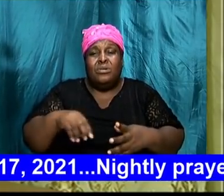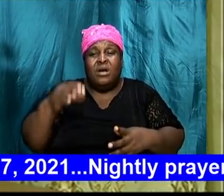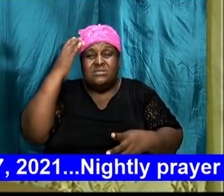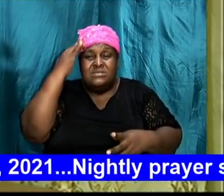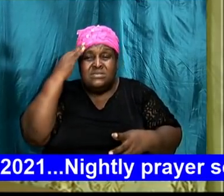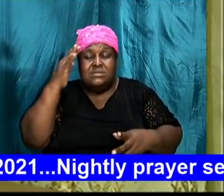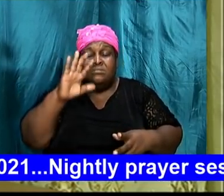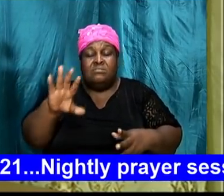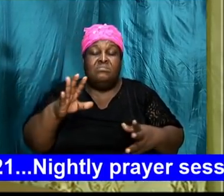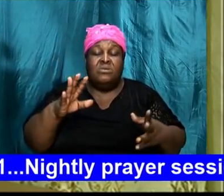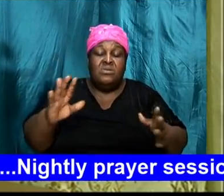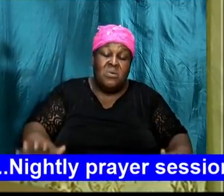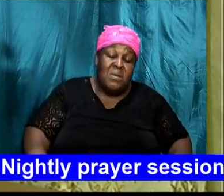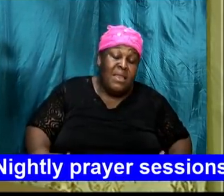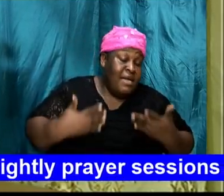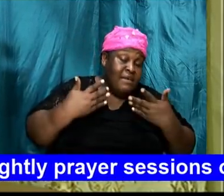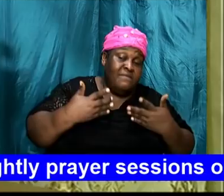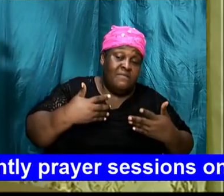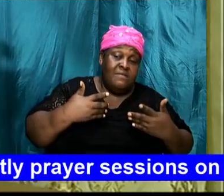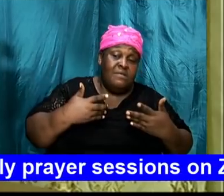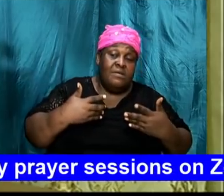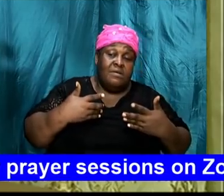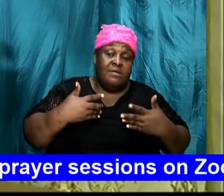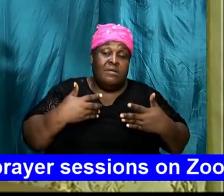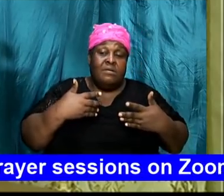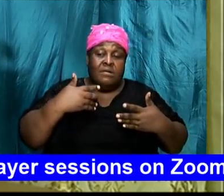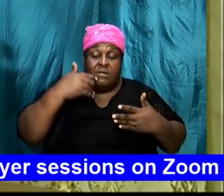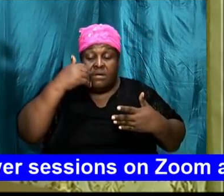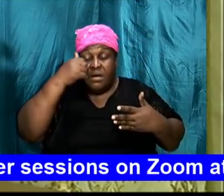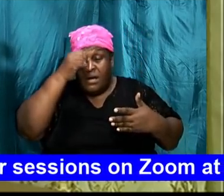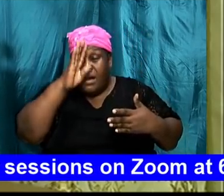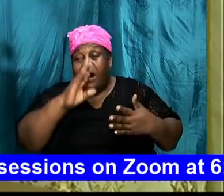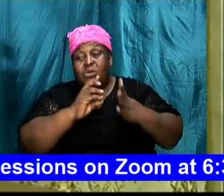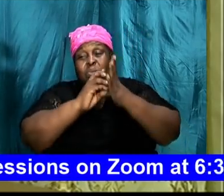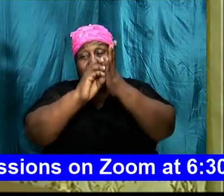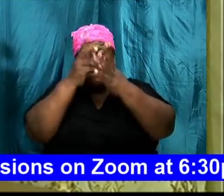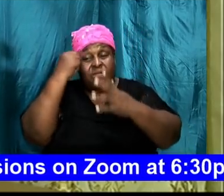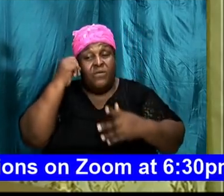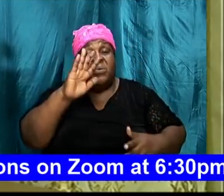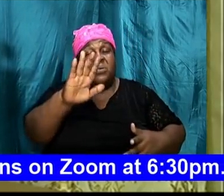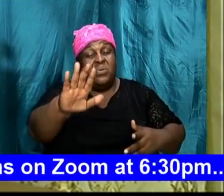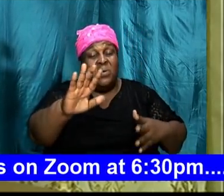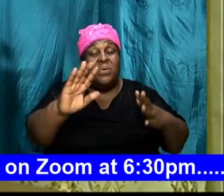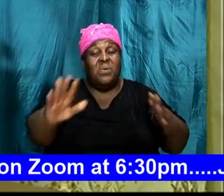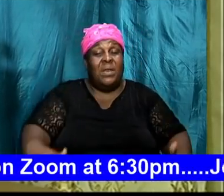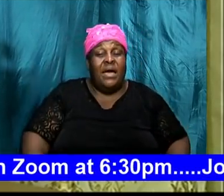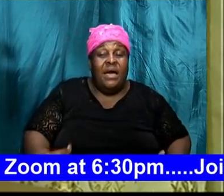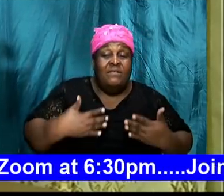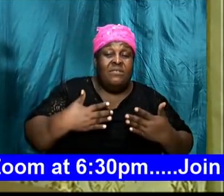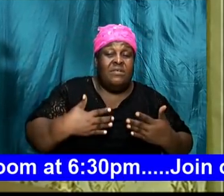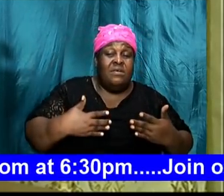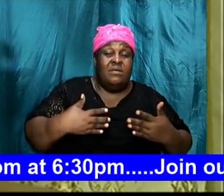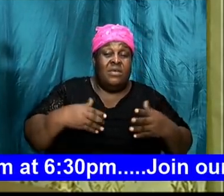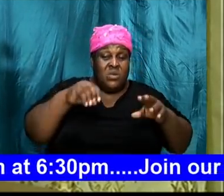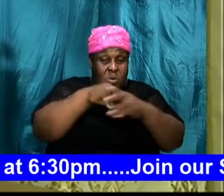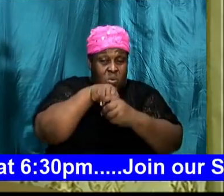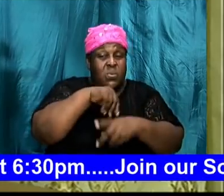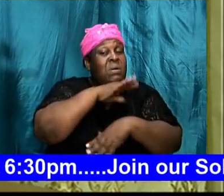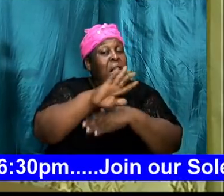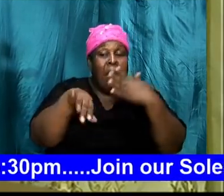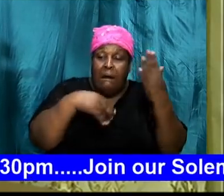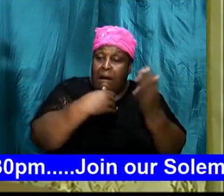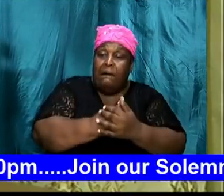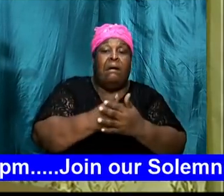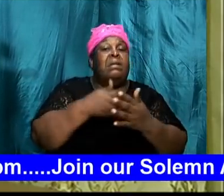where you live and so on God's will for your life include all of that my